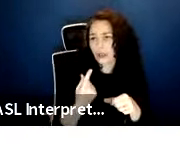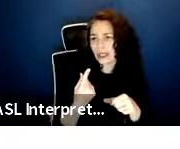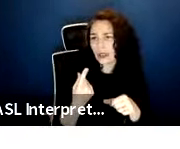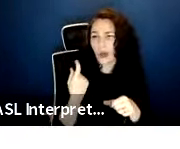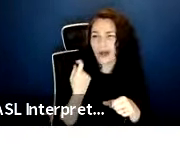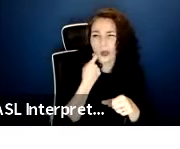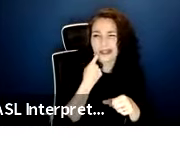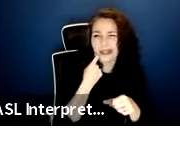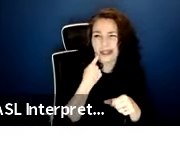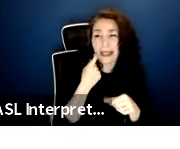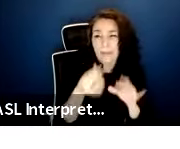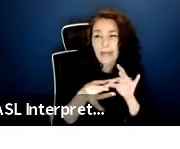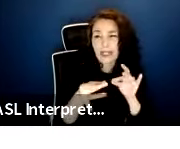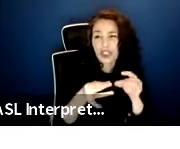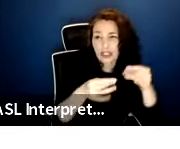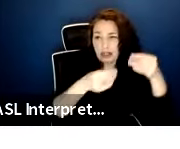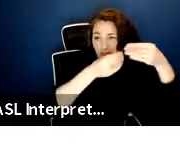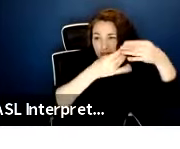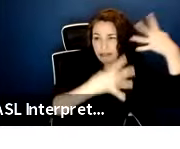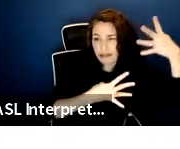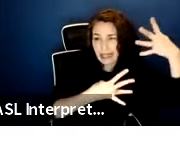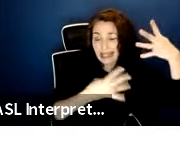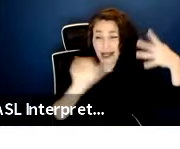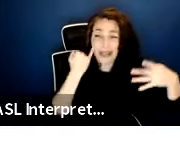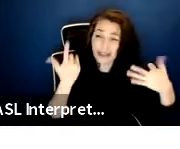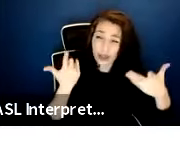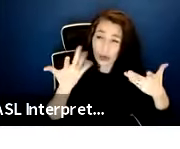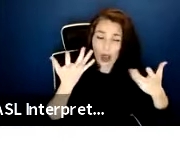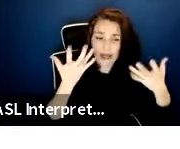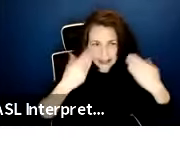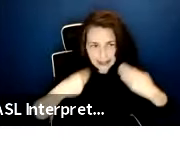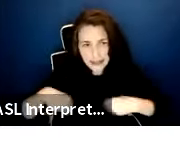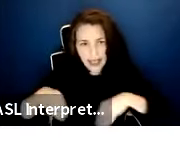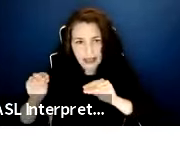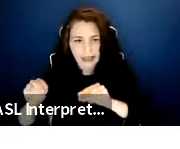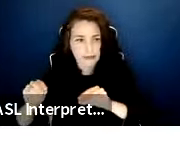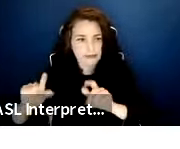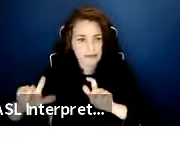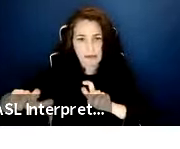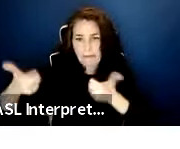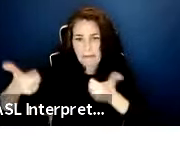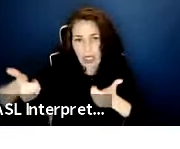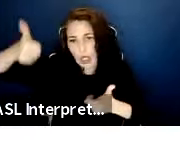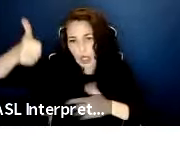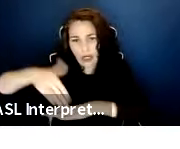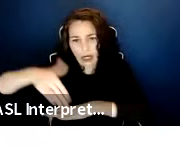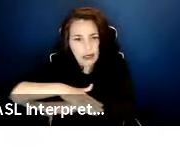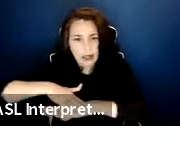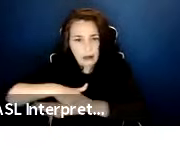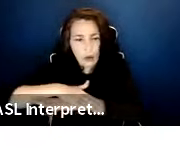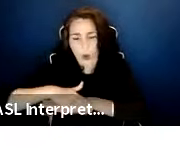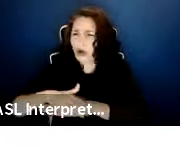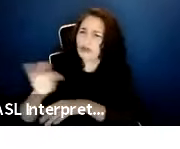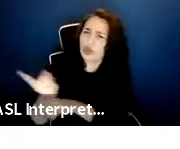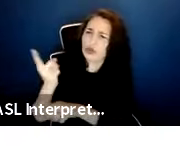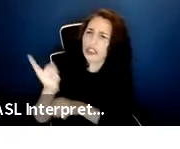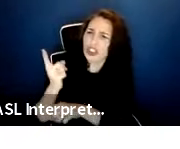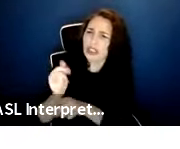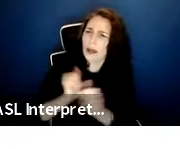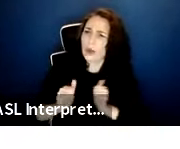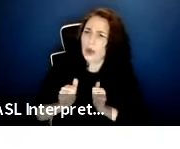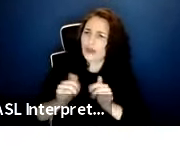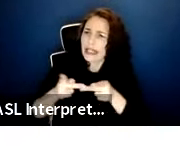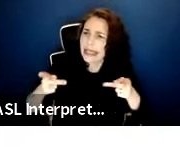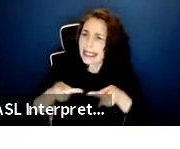looking to sell your project, you'd like to put it on an SVOD platform, or, you know, I'd like to put it in traditional movie theaters beyond film festivals.